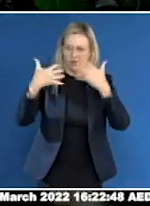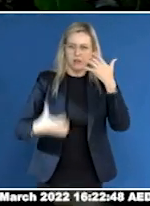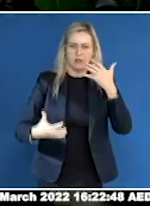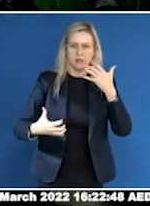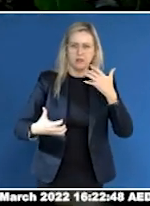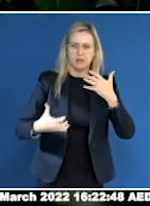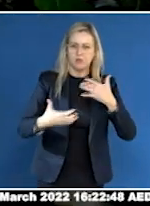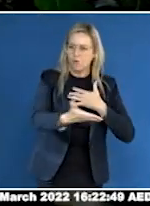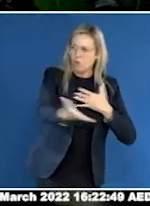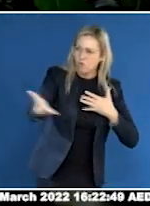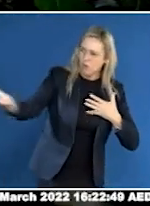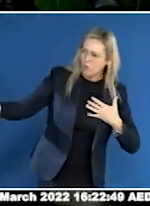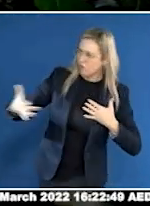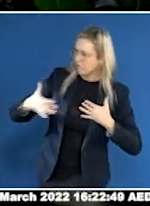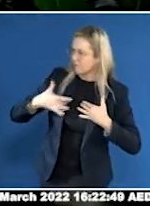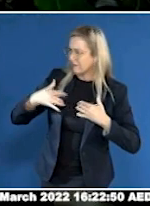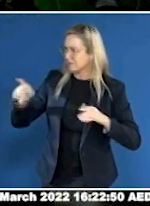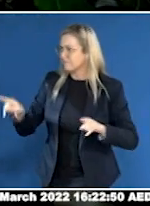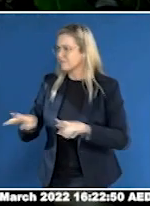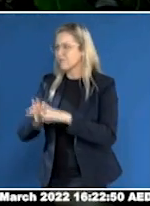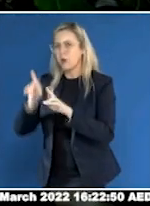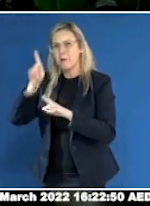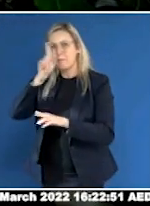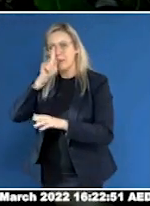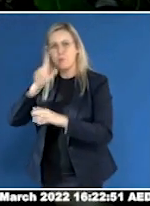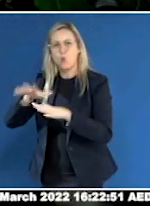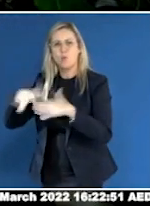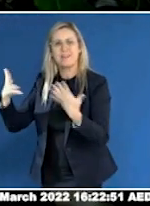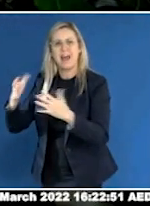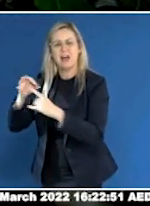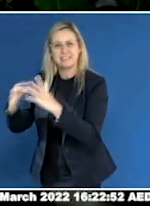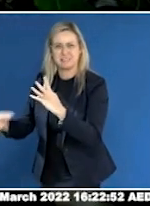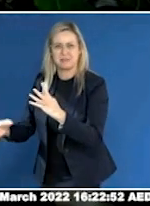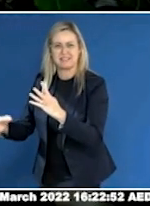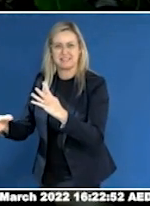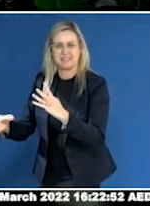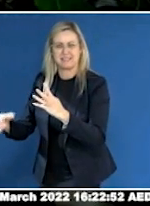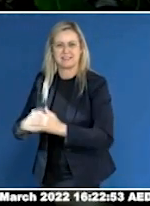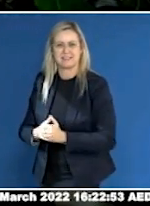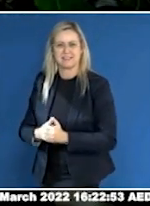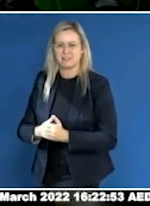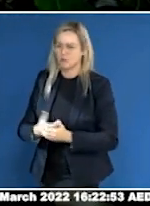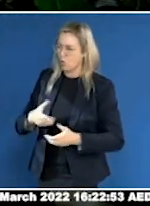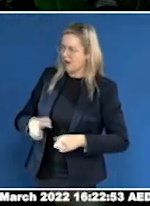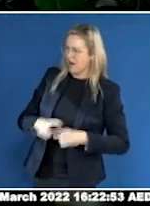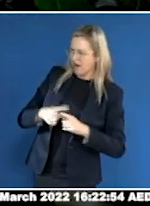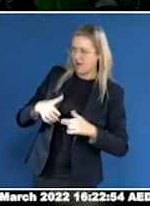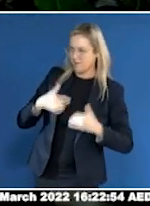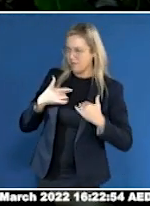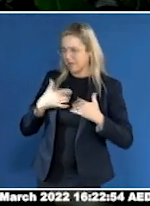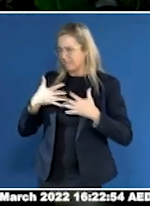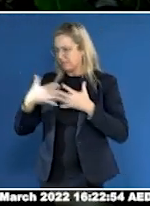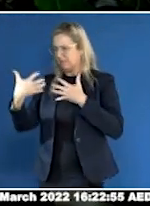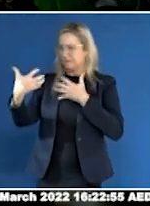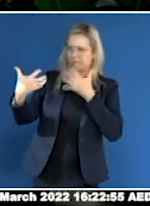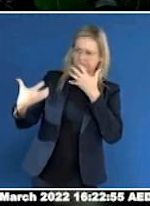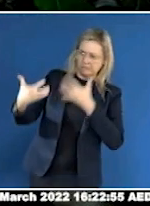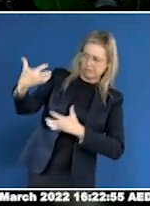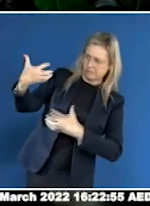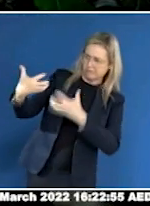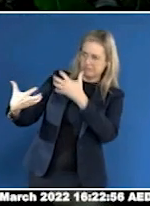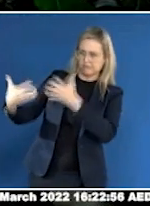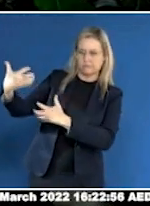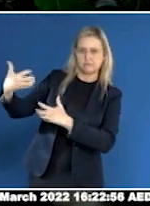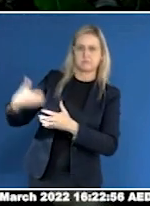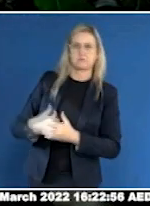worthiness. And as we heard in Hannah Gatsby's quote, even if you are then in a position of being abused,